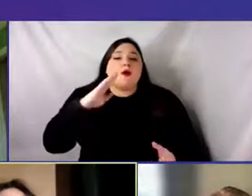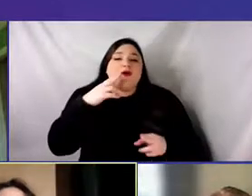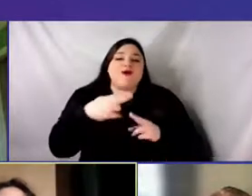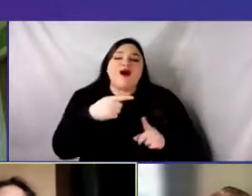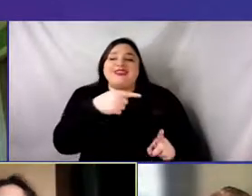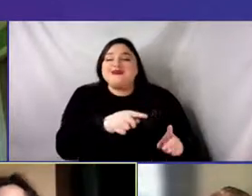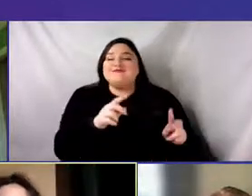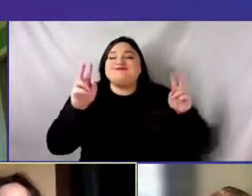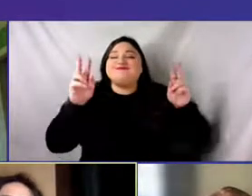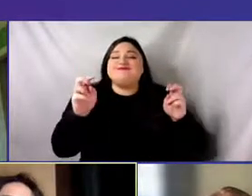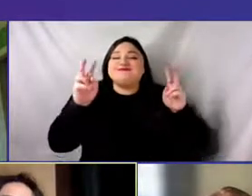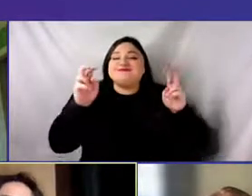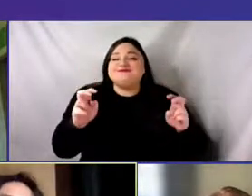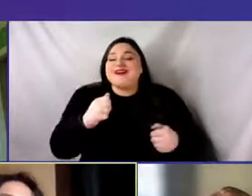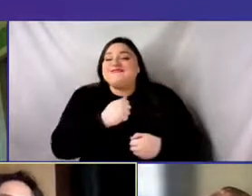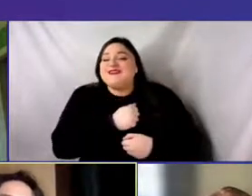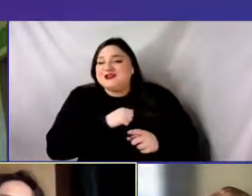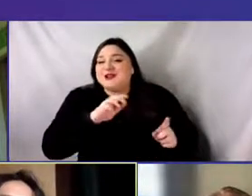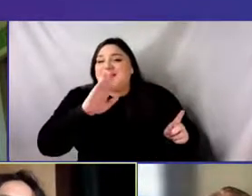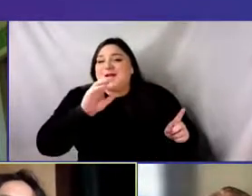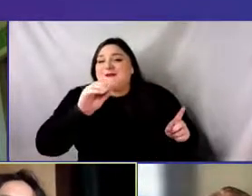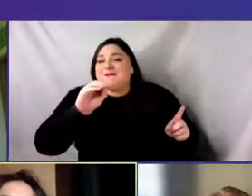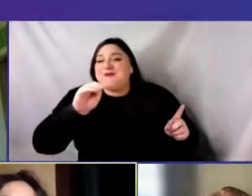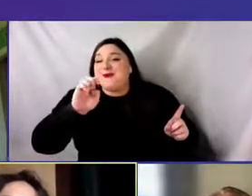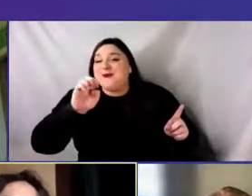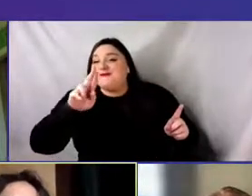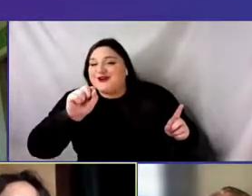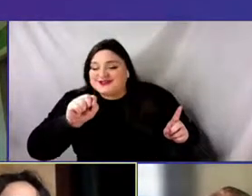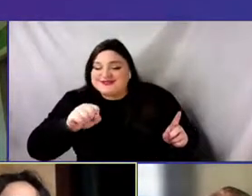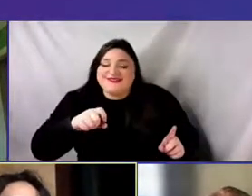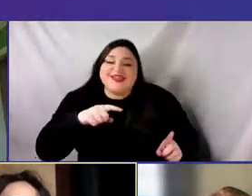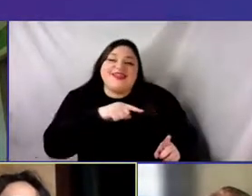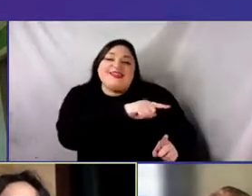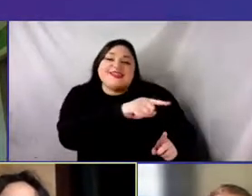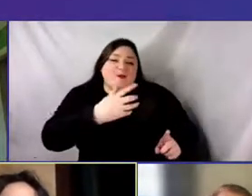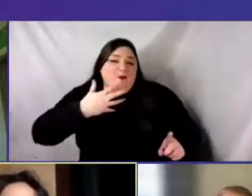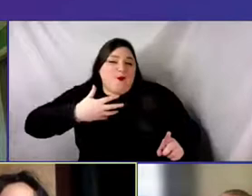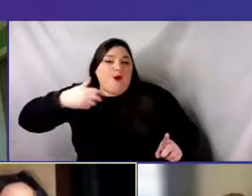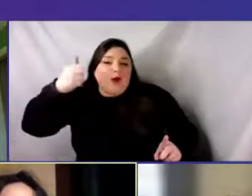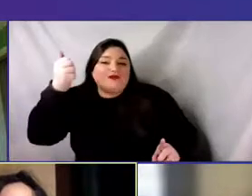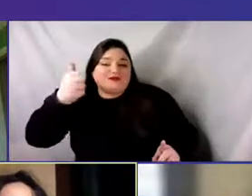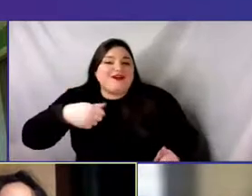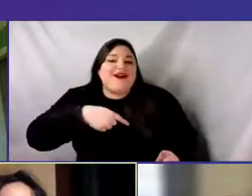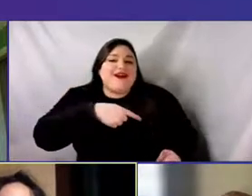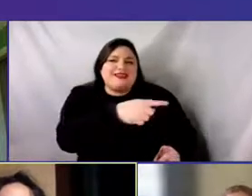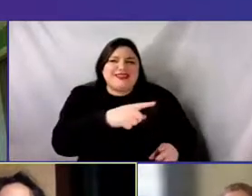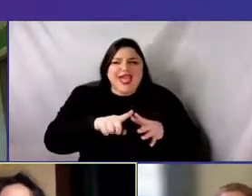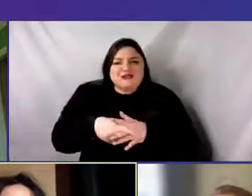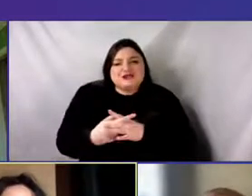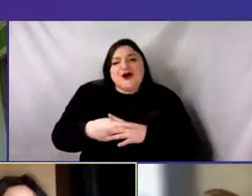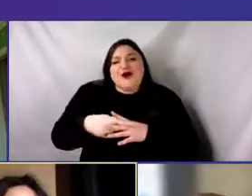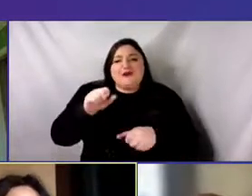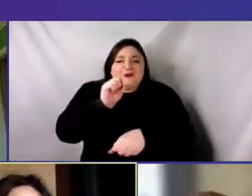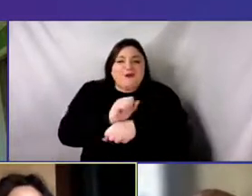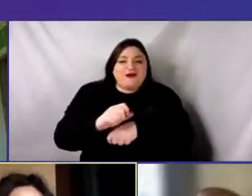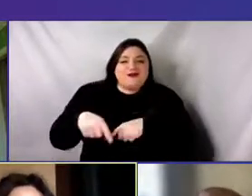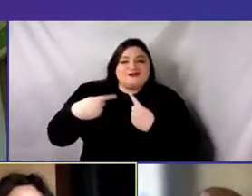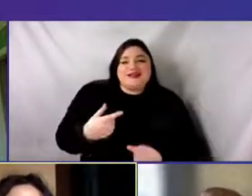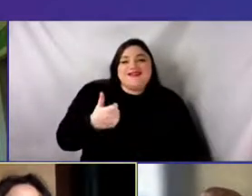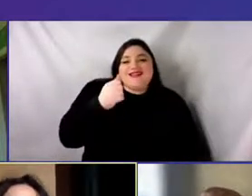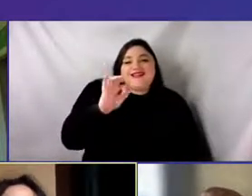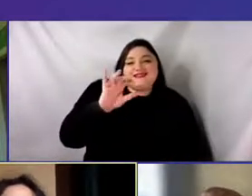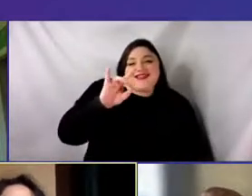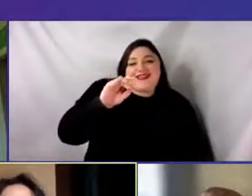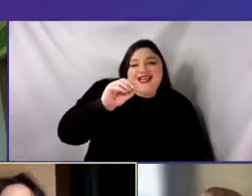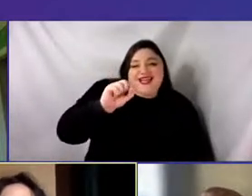um, who came up in the fields in the late 80s and 90s and started non